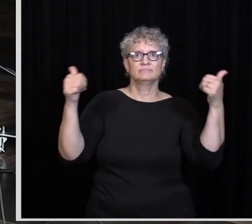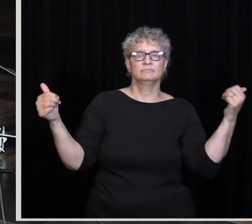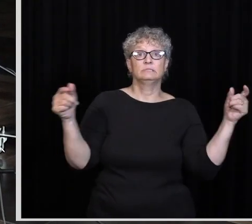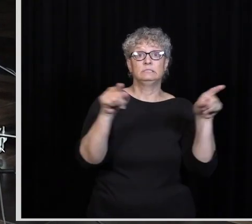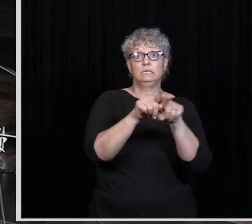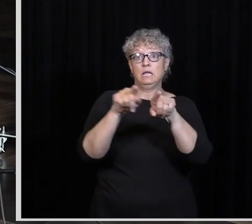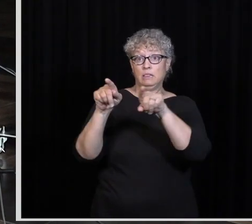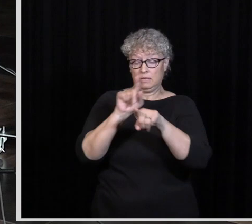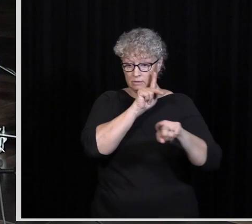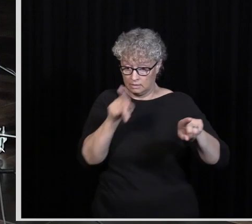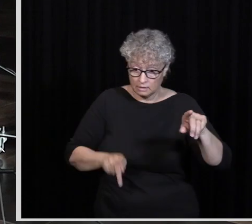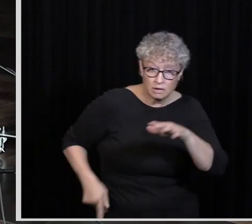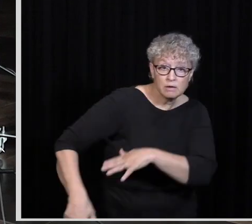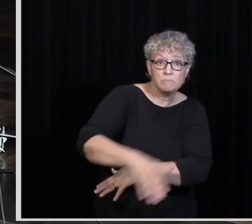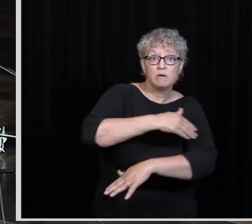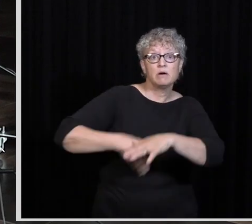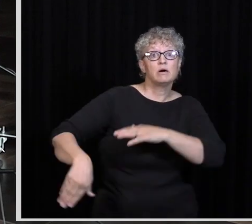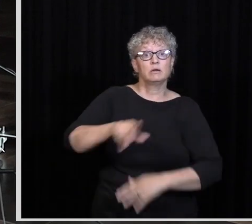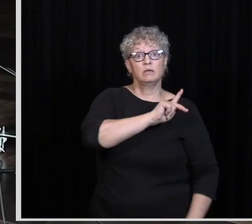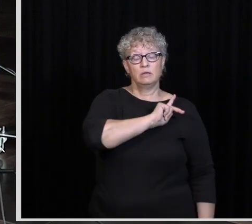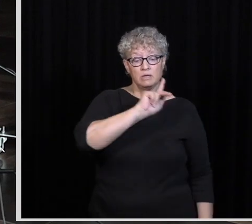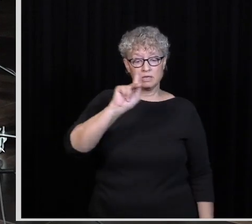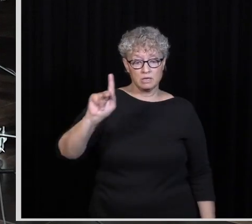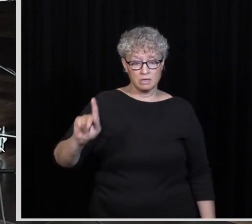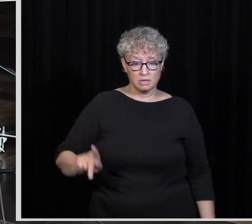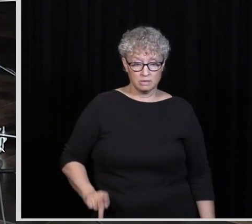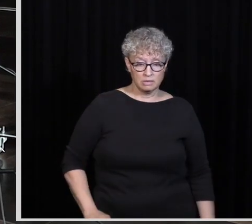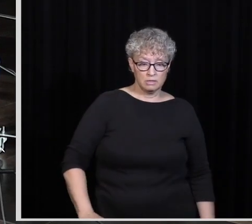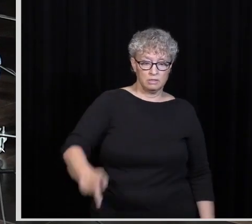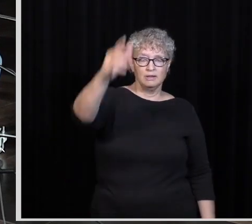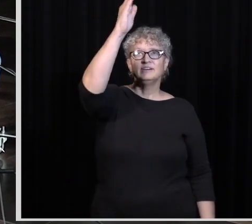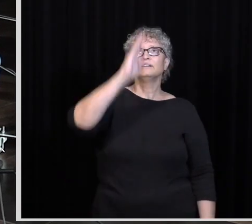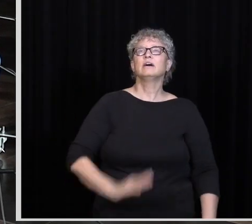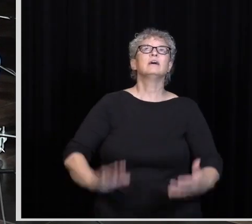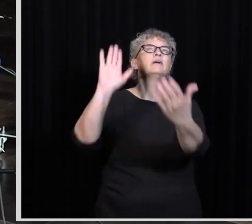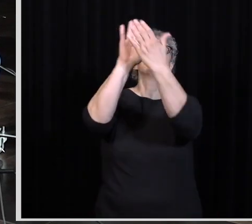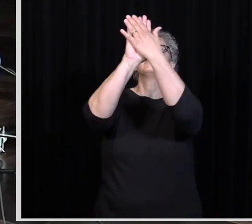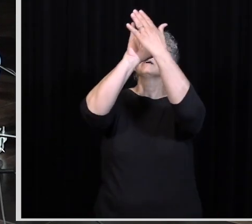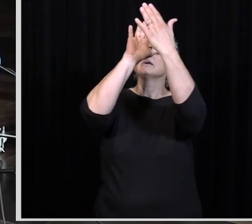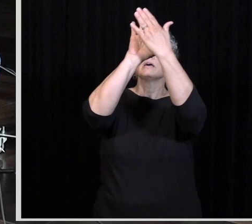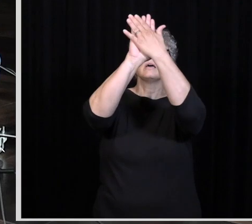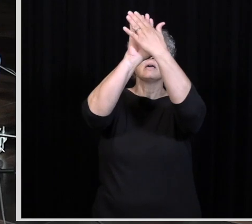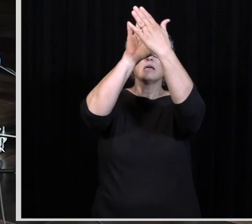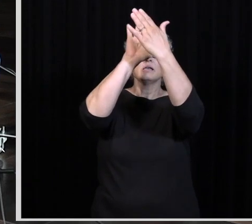Like The King Of All Keys God Be Praise